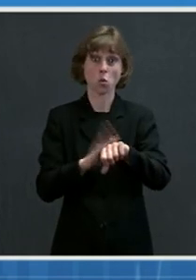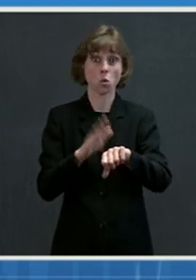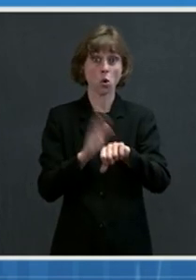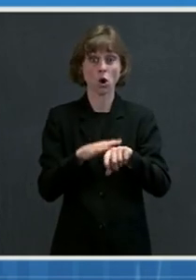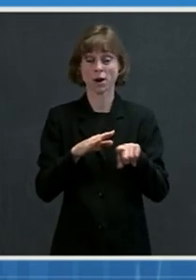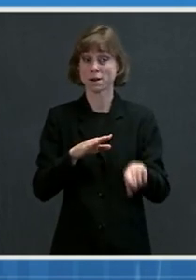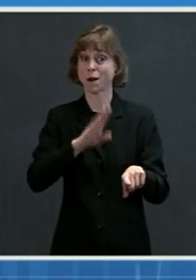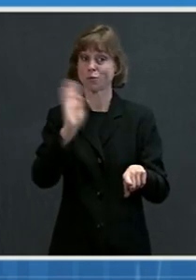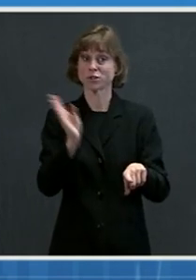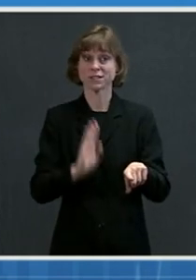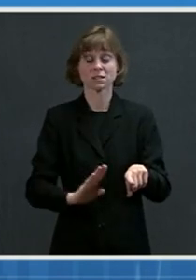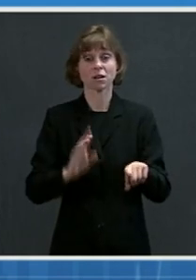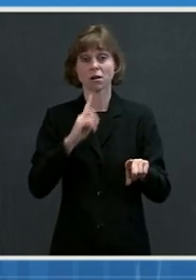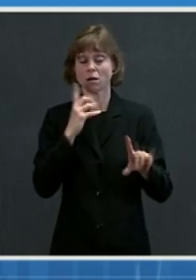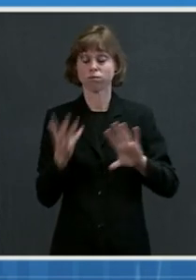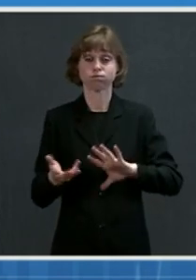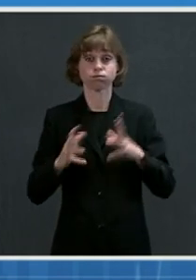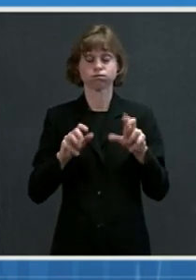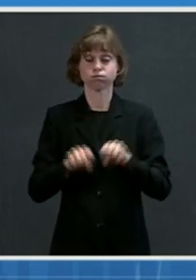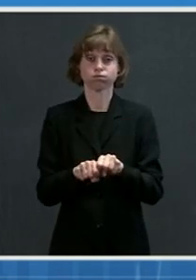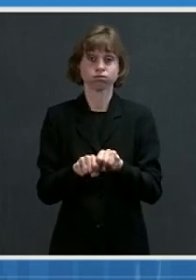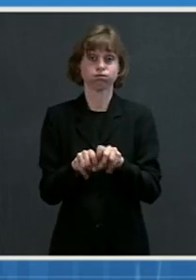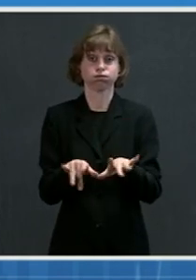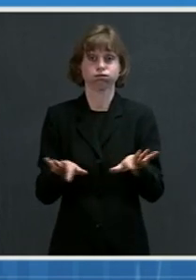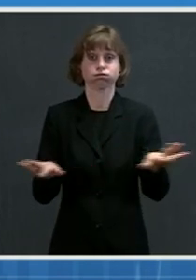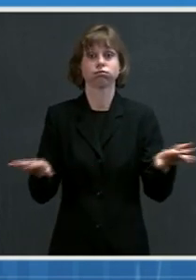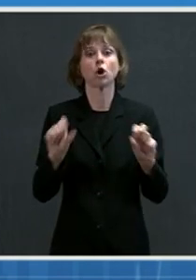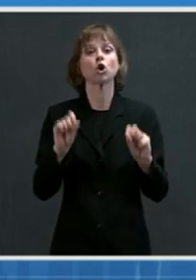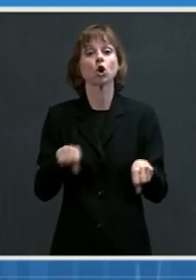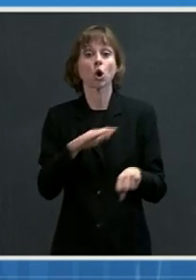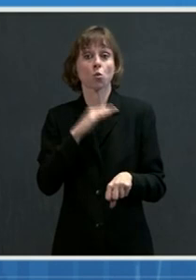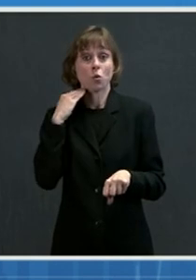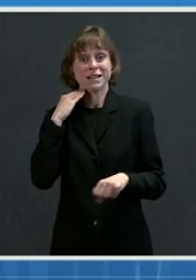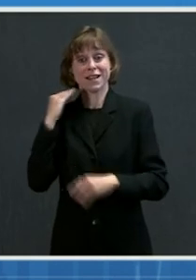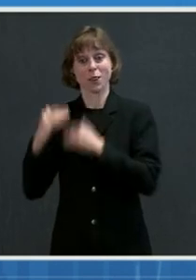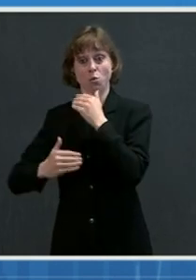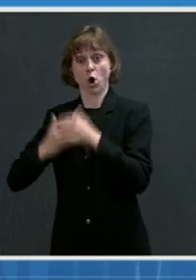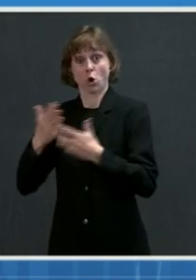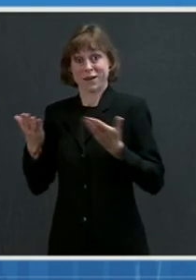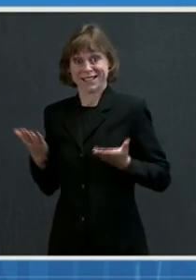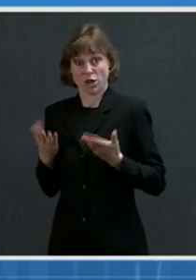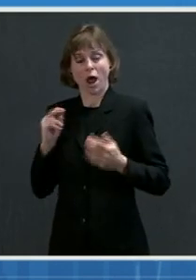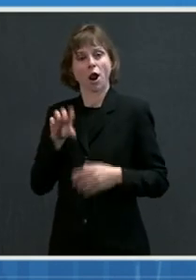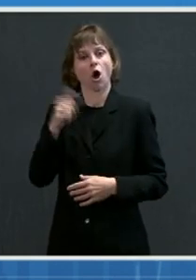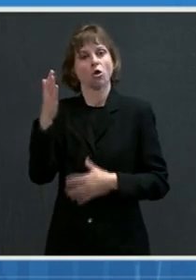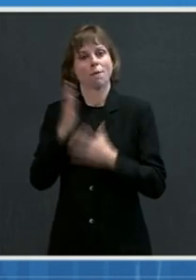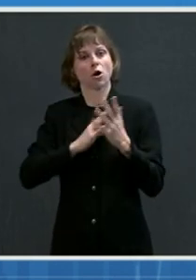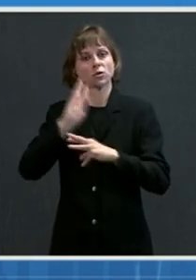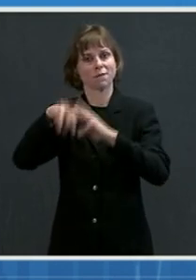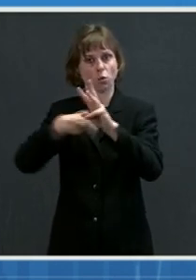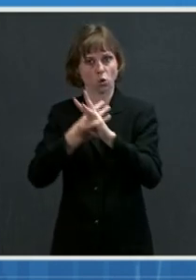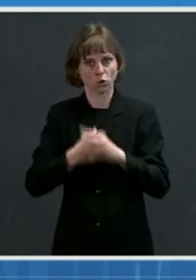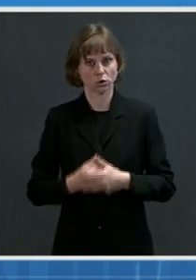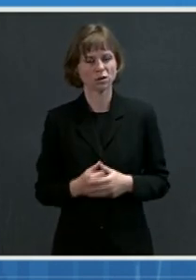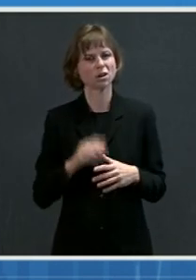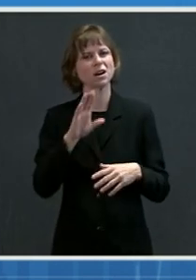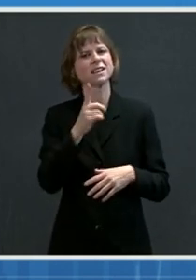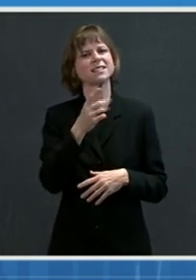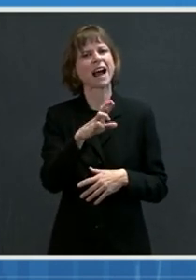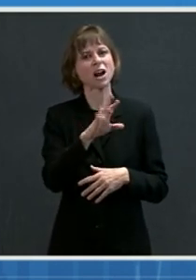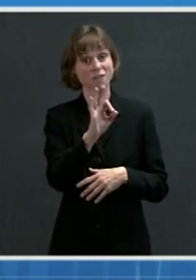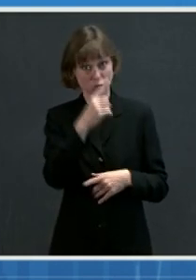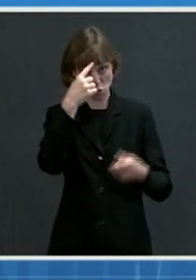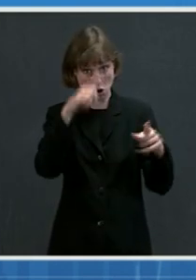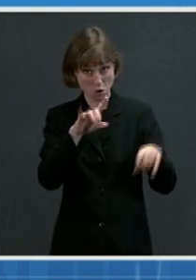is a global threat that could risk the progress here and in other parts of the world. Dr. Fauci, do you agree